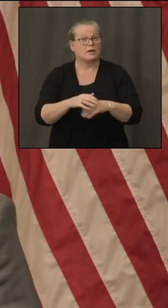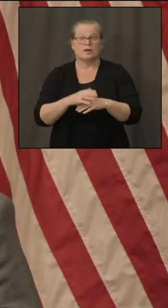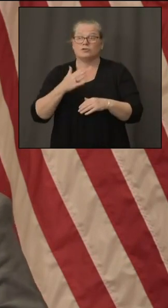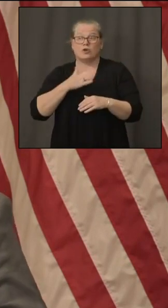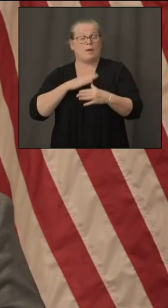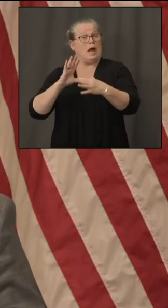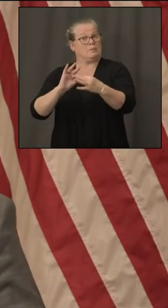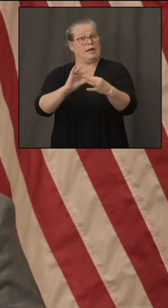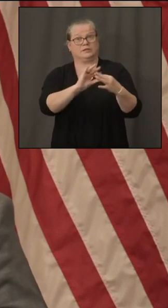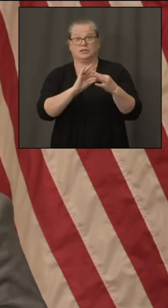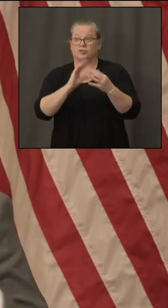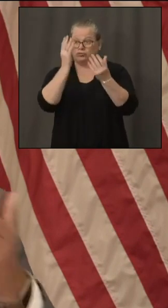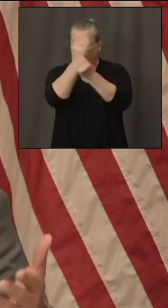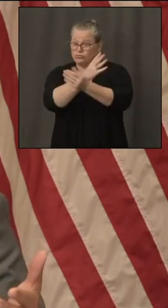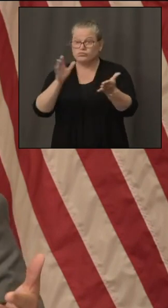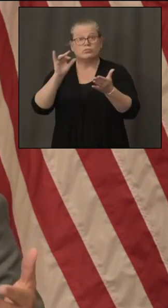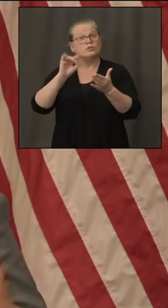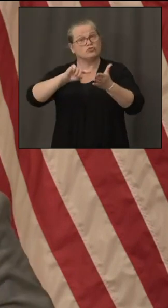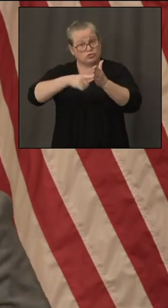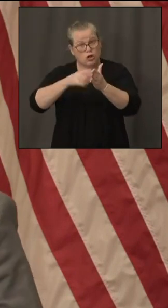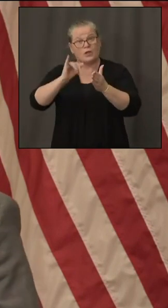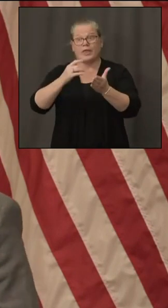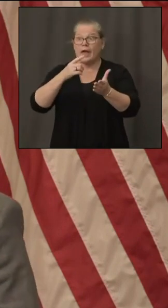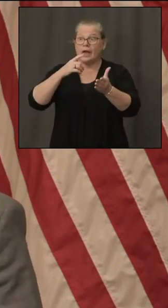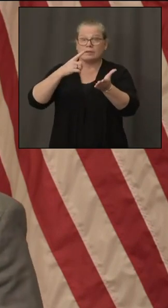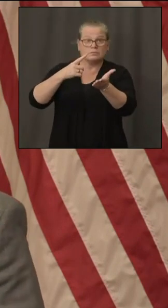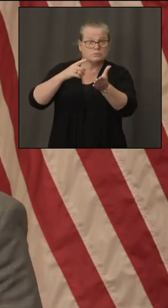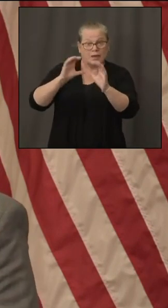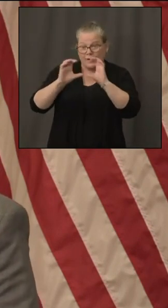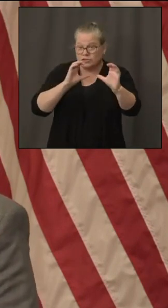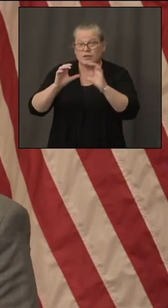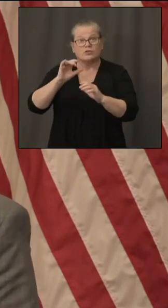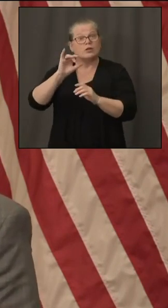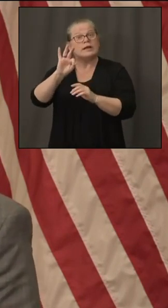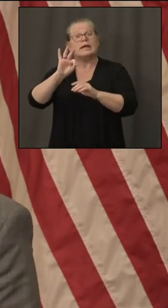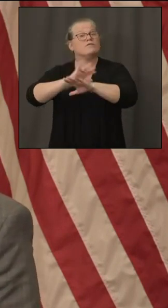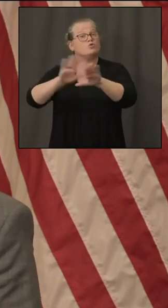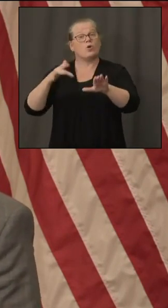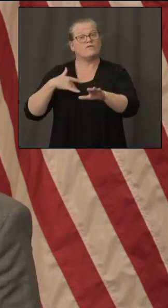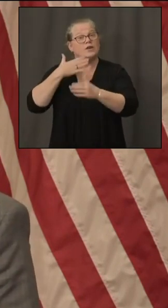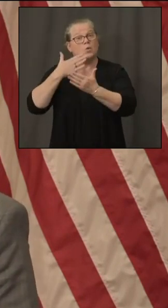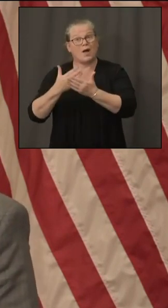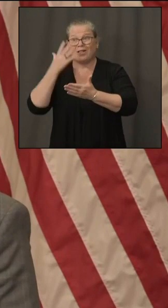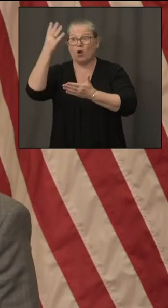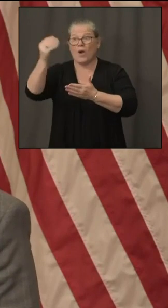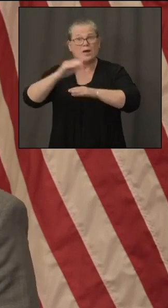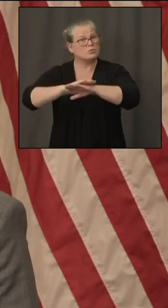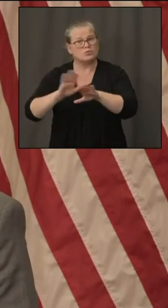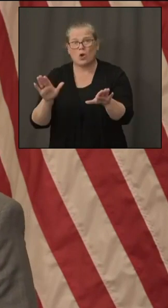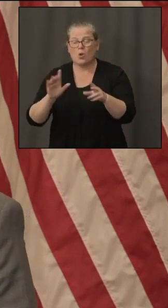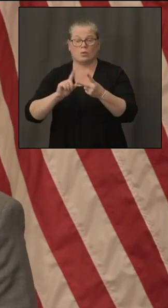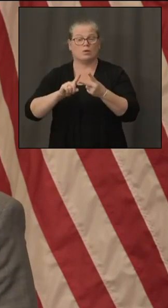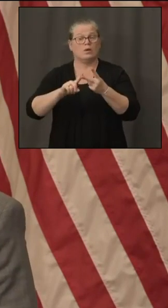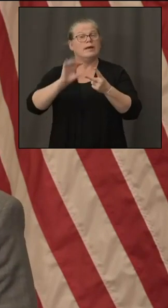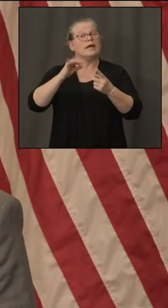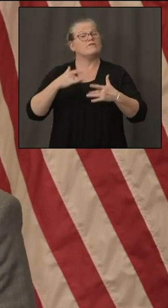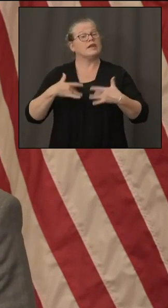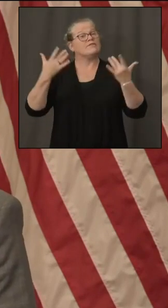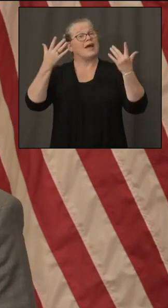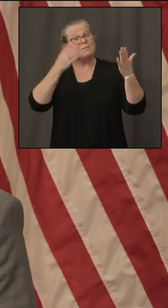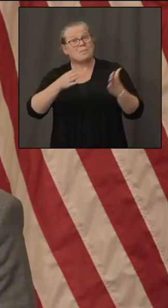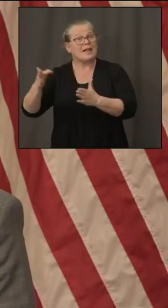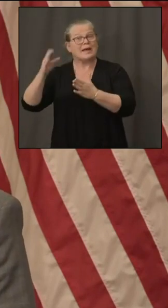having those conversations if you're not feeling well you shouldn't be going out if you have an event planned in the community and you're not feeling well you shouldn't be going out